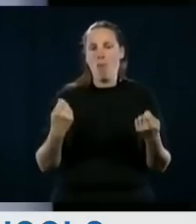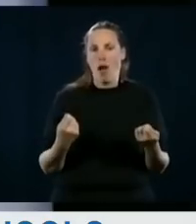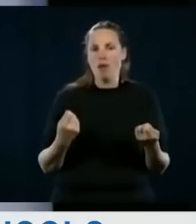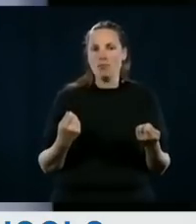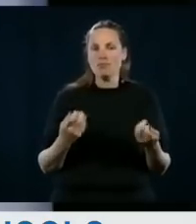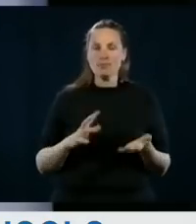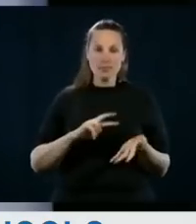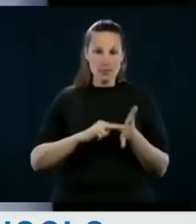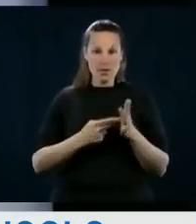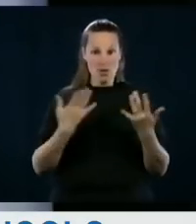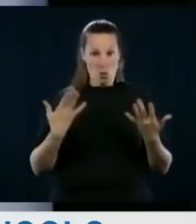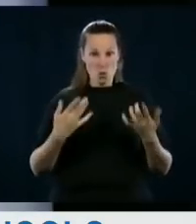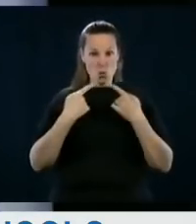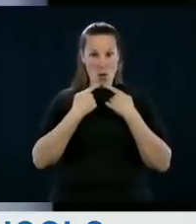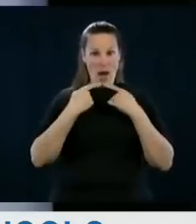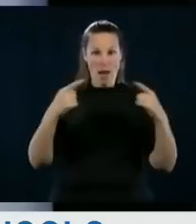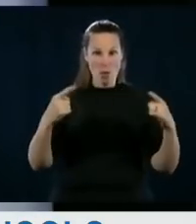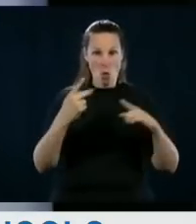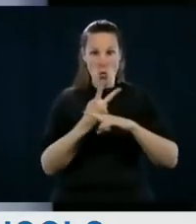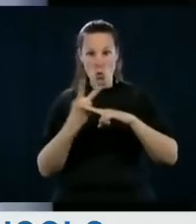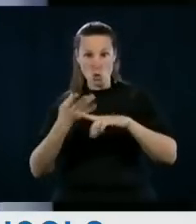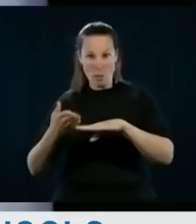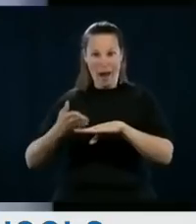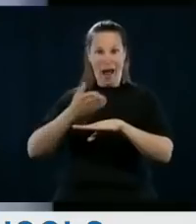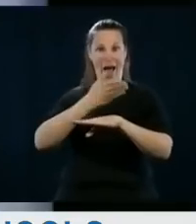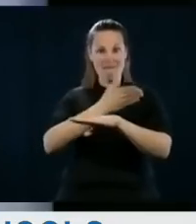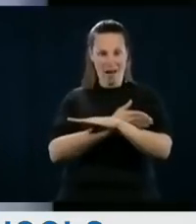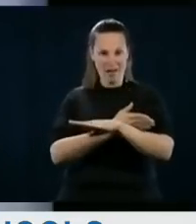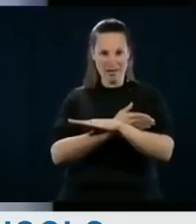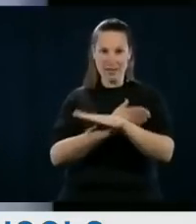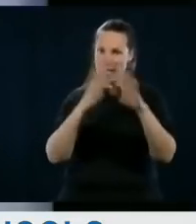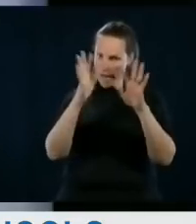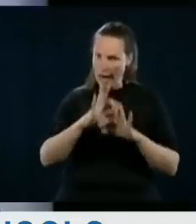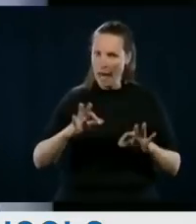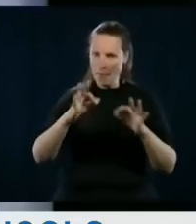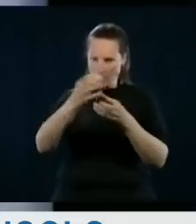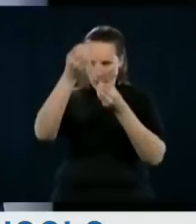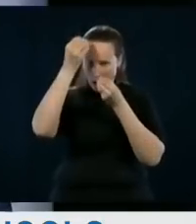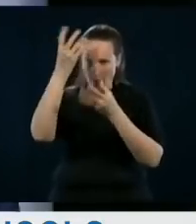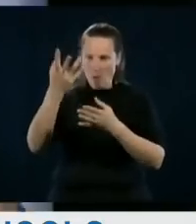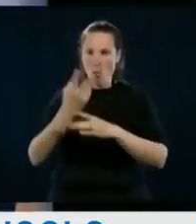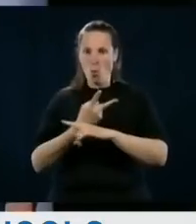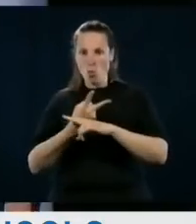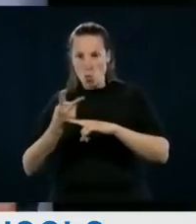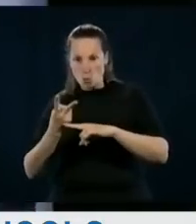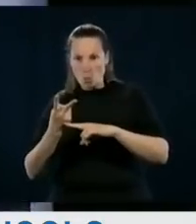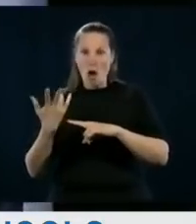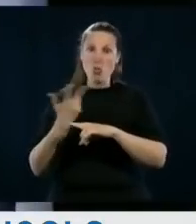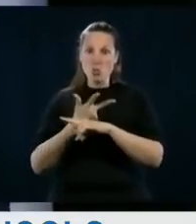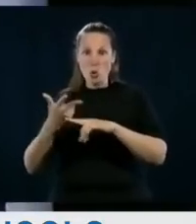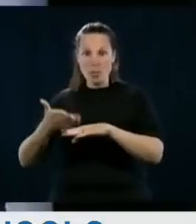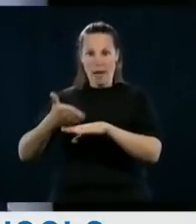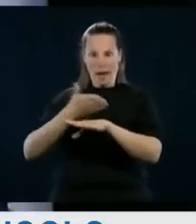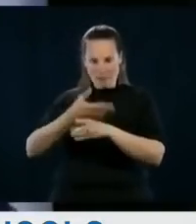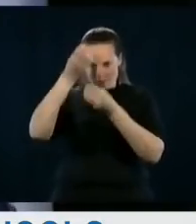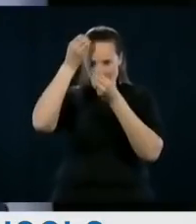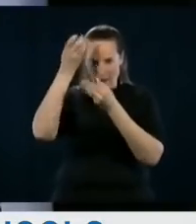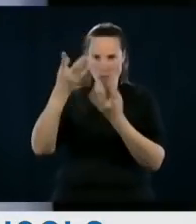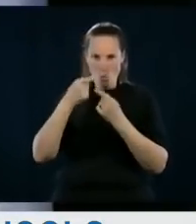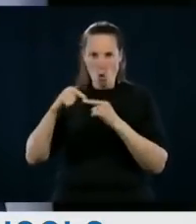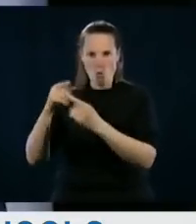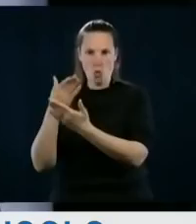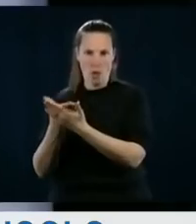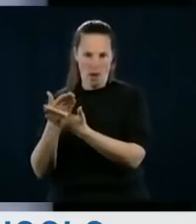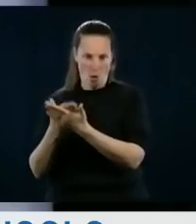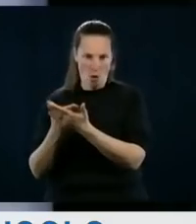and that is why we are announcing this two weeks ahead of time, and it's important to mention it. It's two, even three